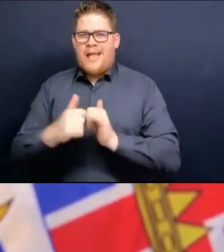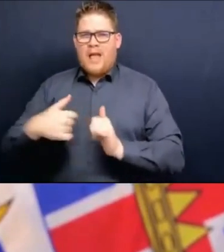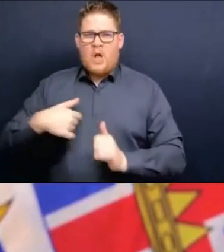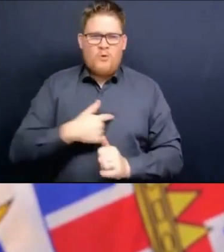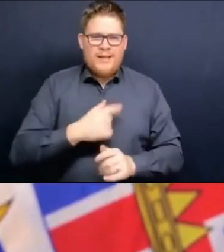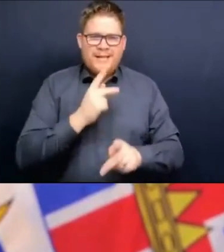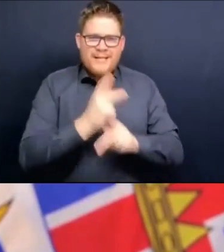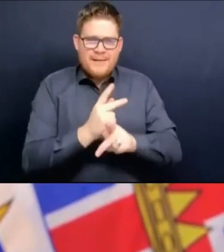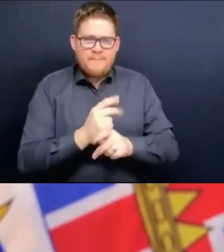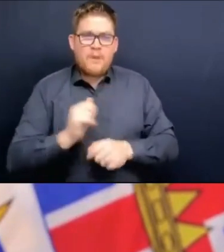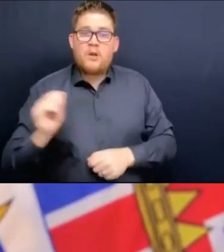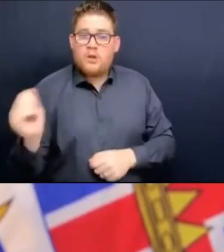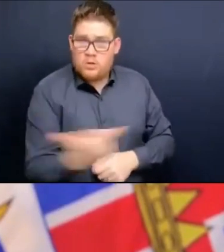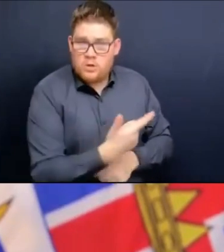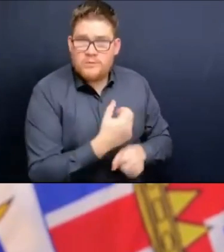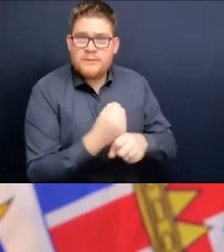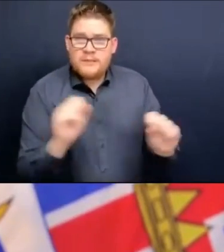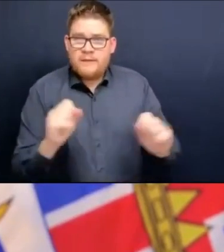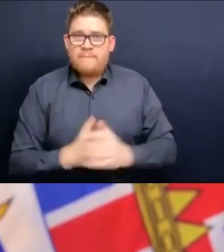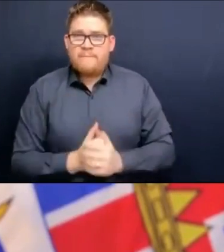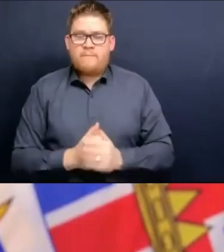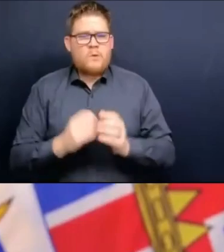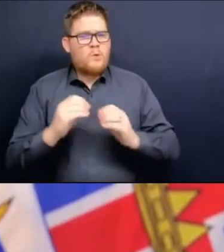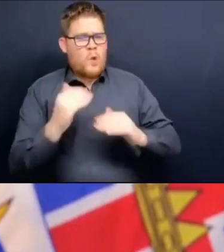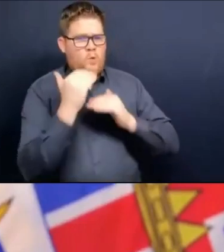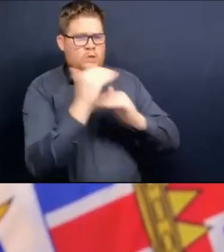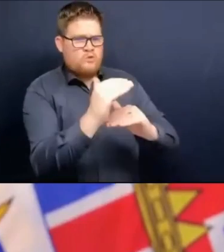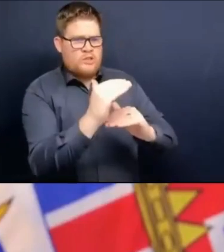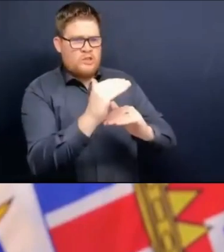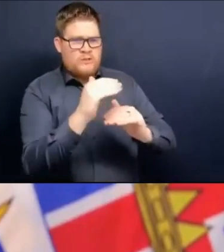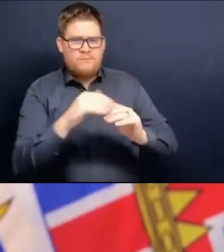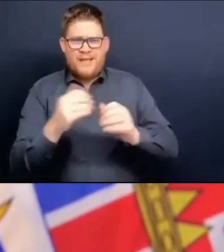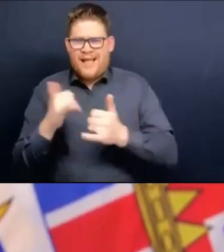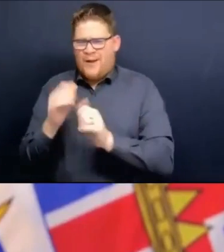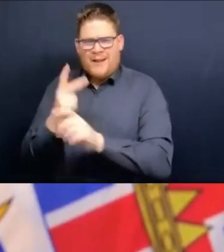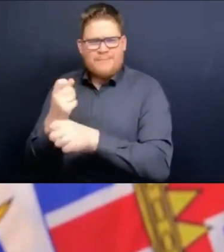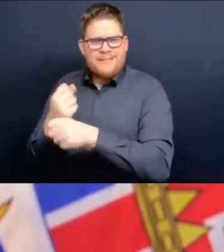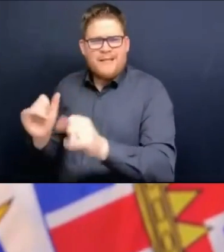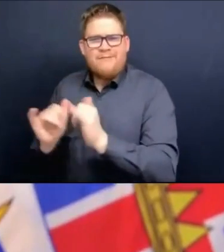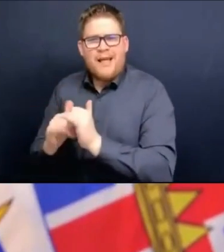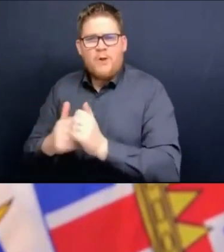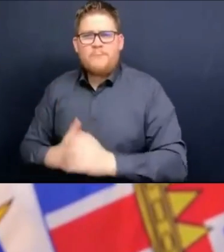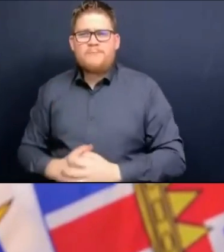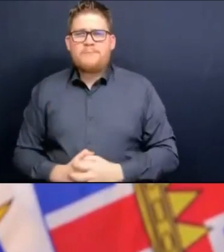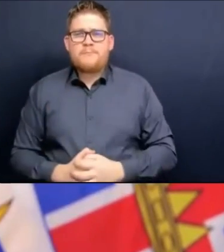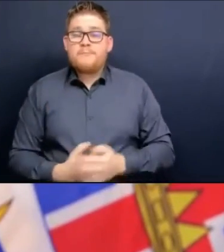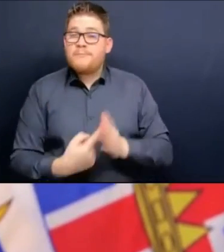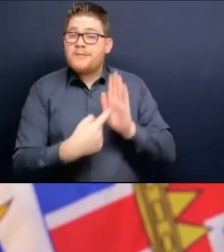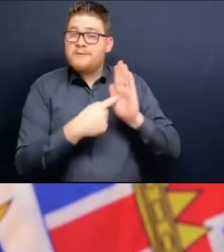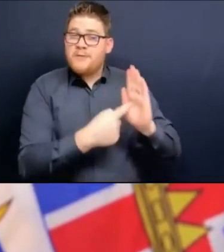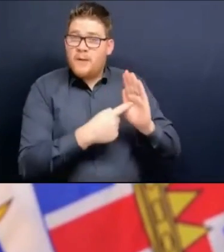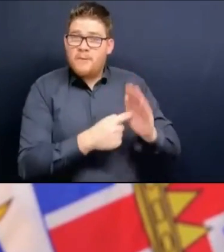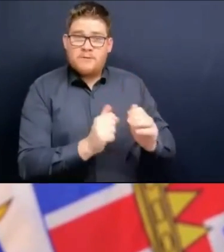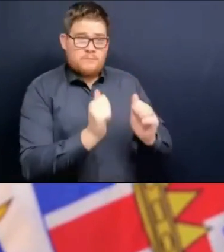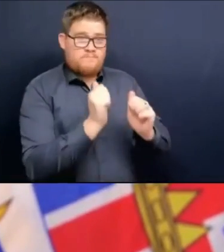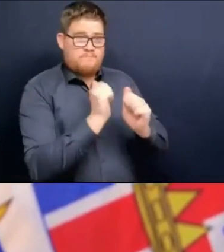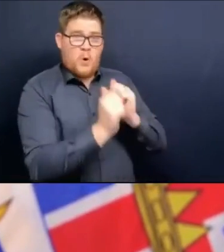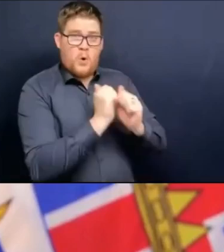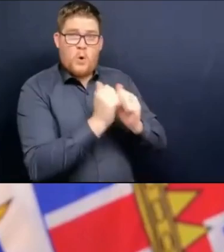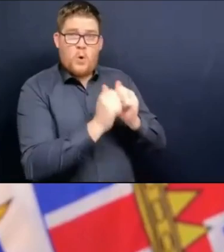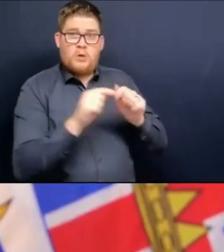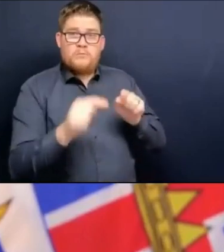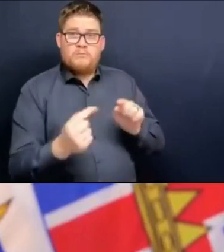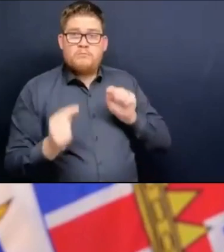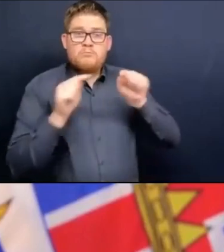things like spectators at sports, and we'll be hearing more from the education committee and the education minister around that very soon.